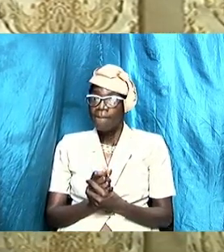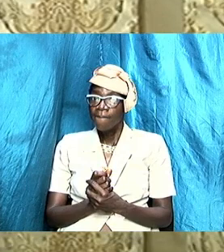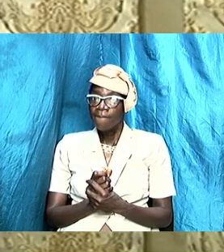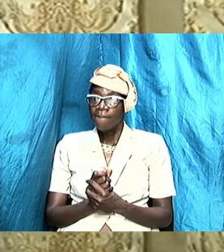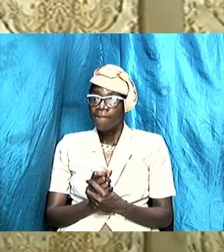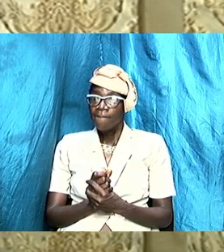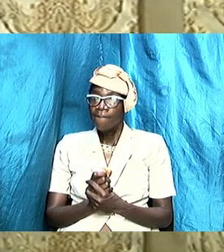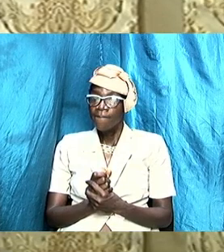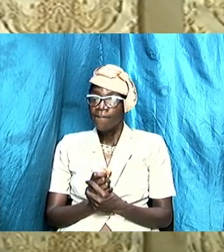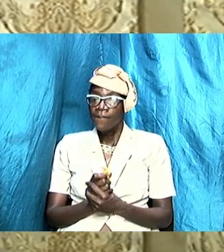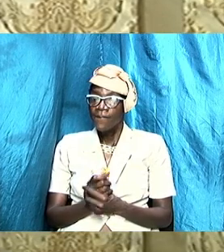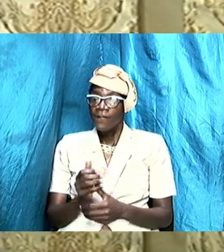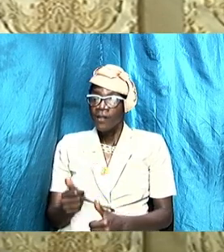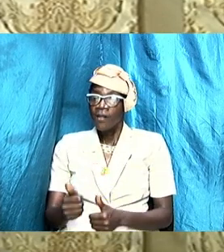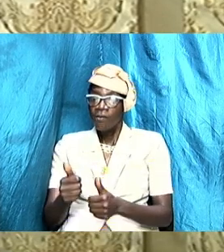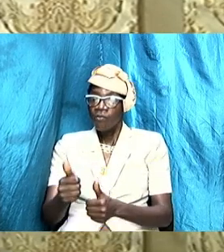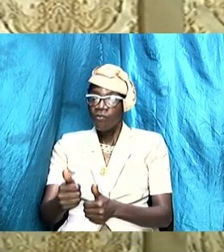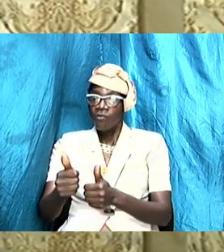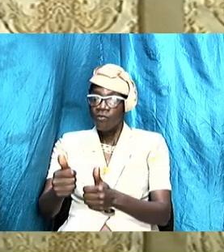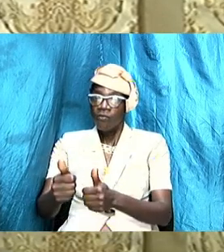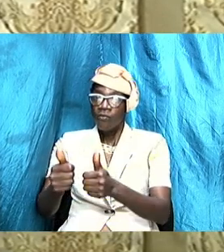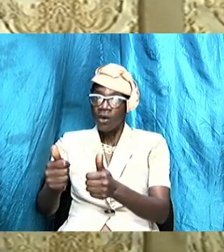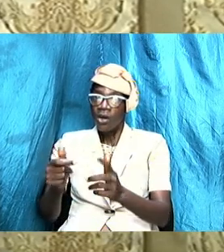let us follow the word